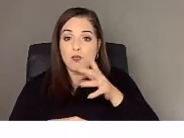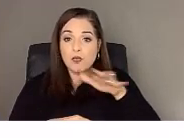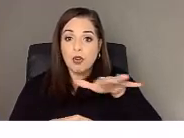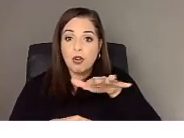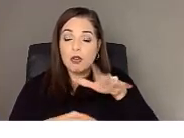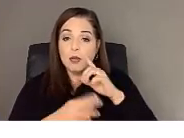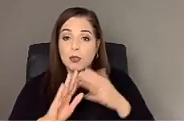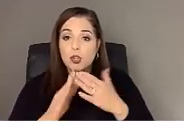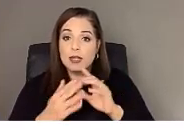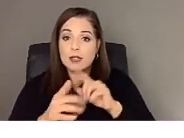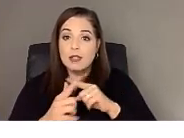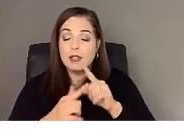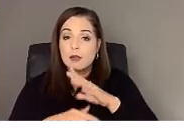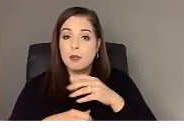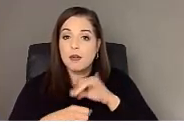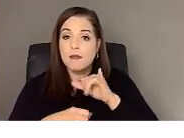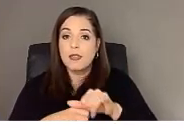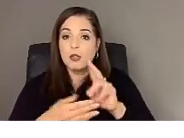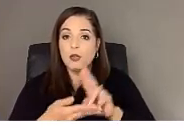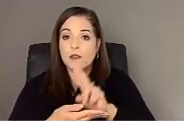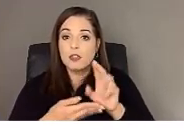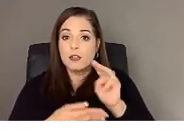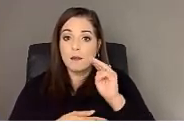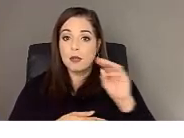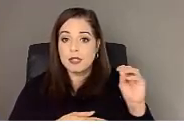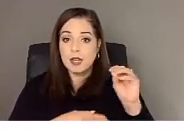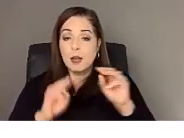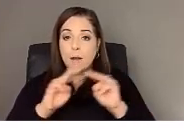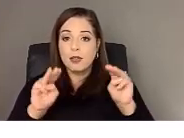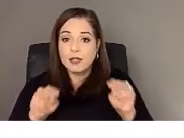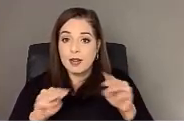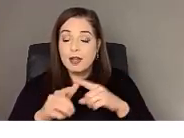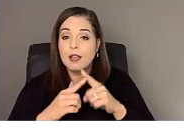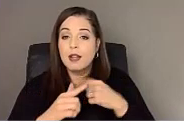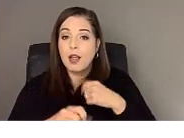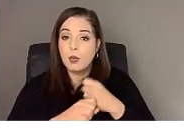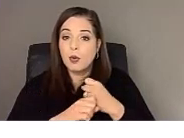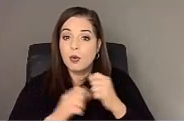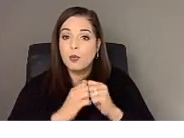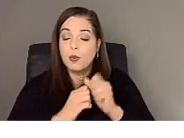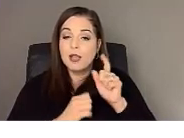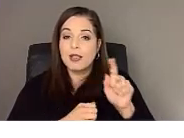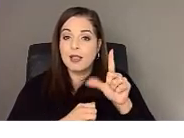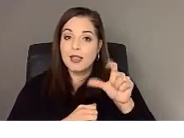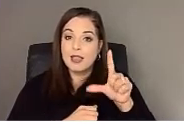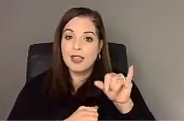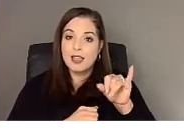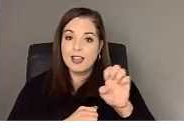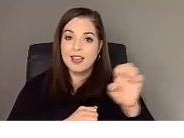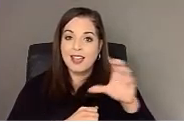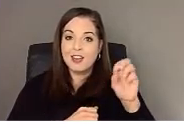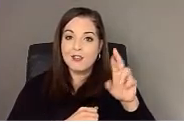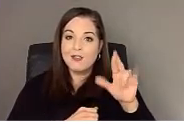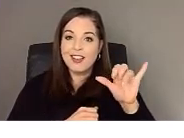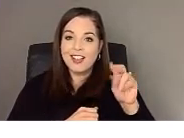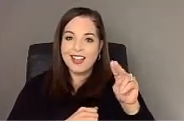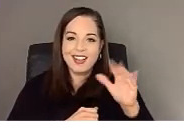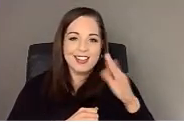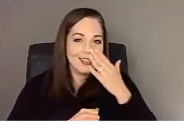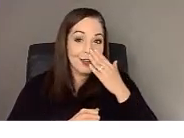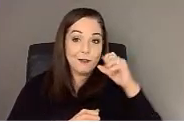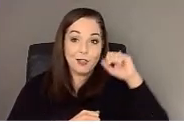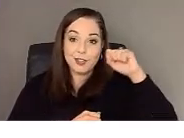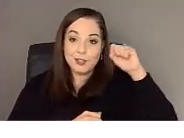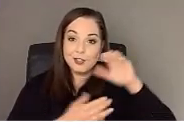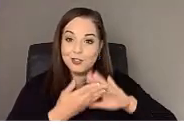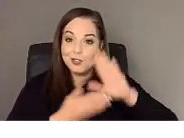the university of Montana. Um, I work with Lillian Reina from the previous presentation. Thanks for the shout out. Um, this topic